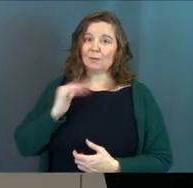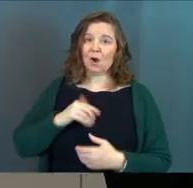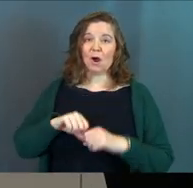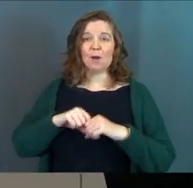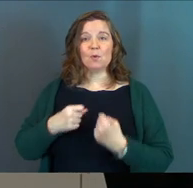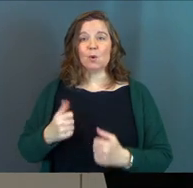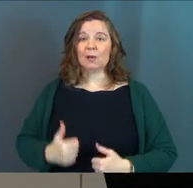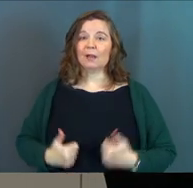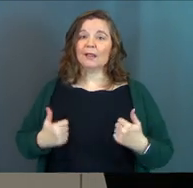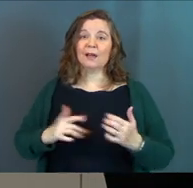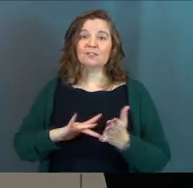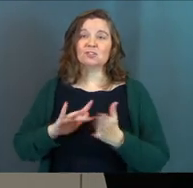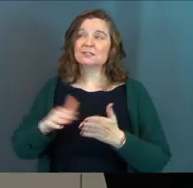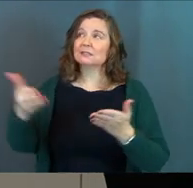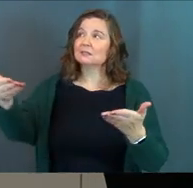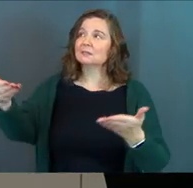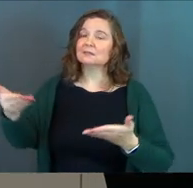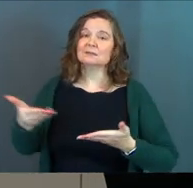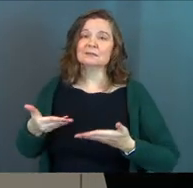broken life, Jesus.